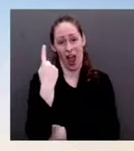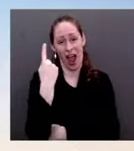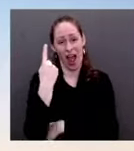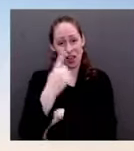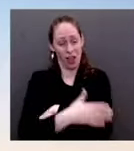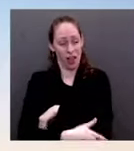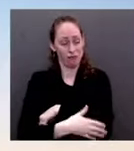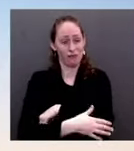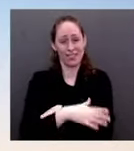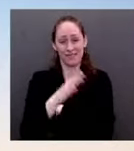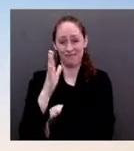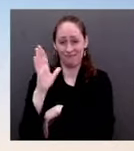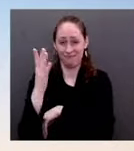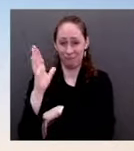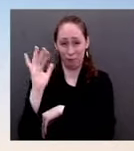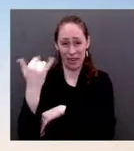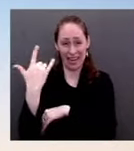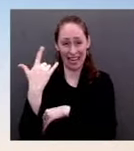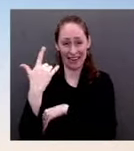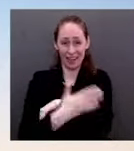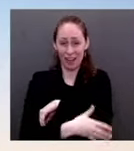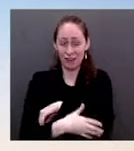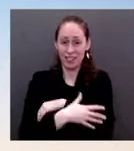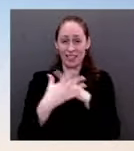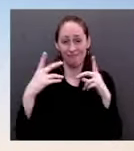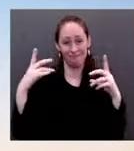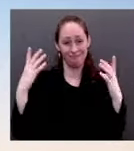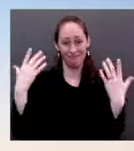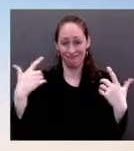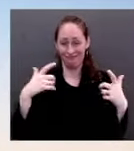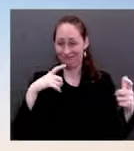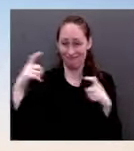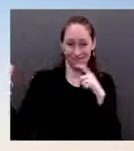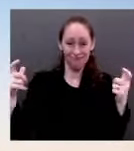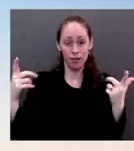we want to be very clear with the public about the realities and the facts. MS. One final question.